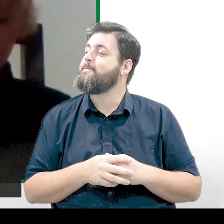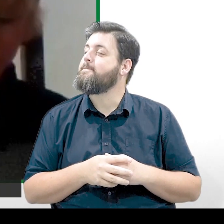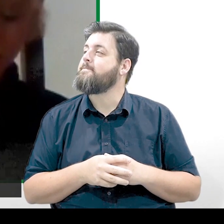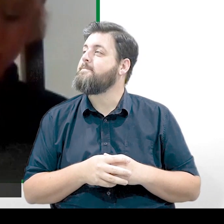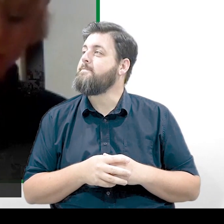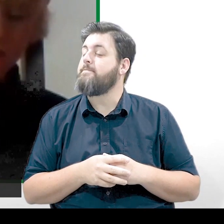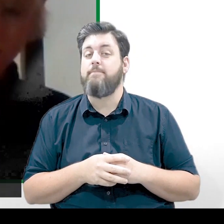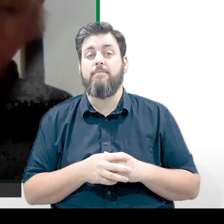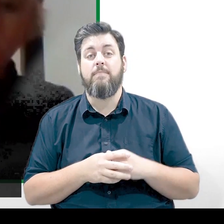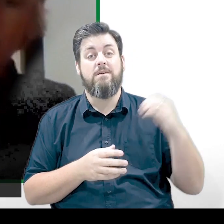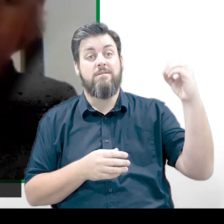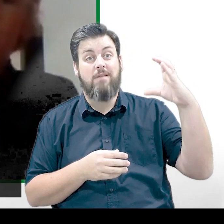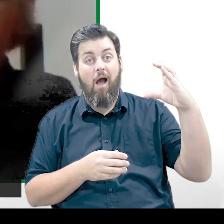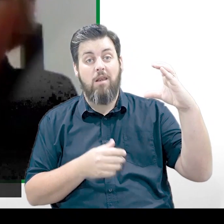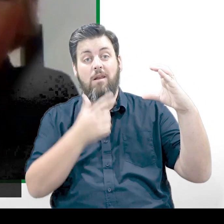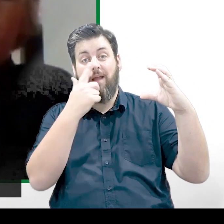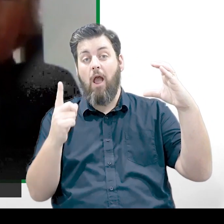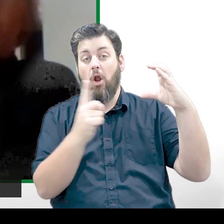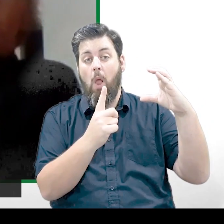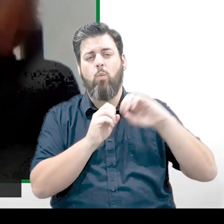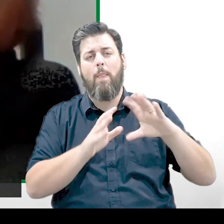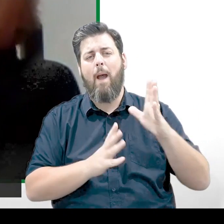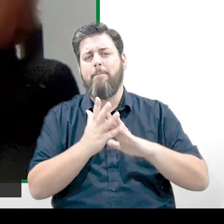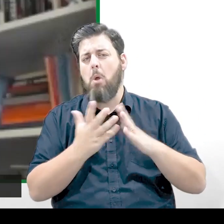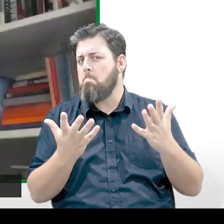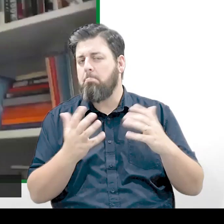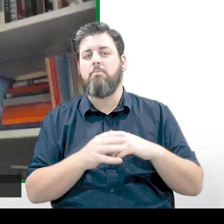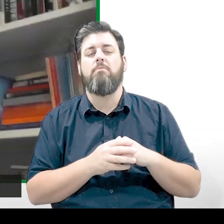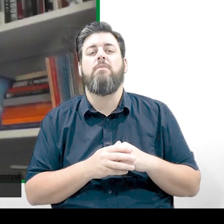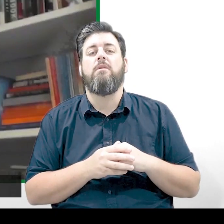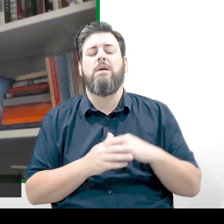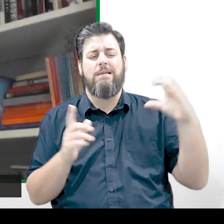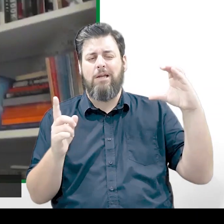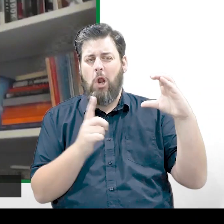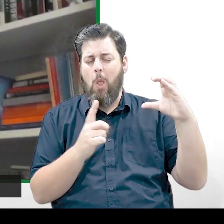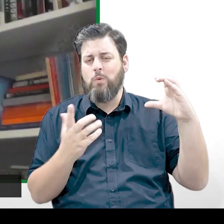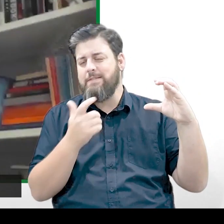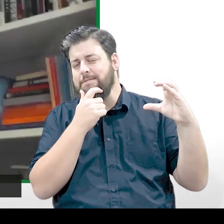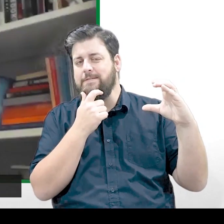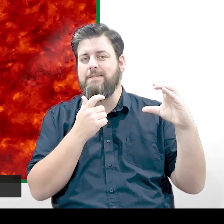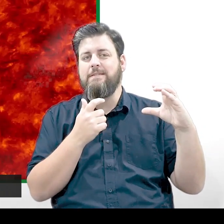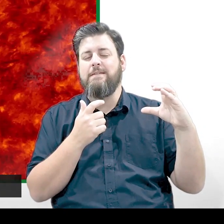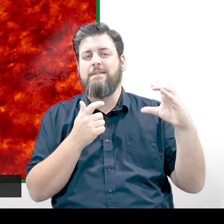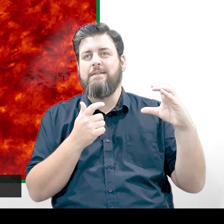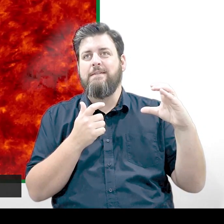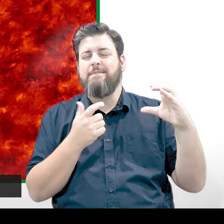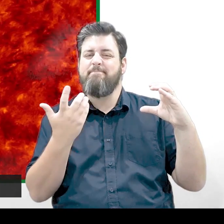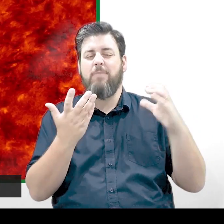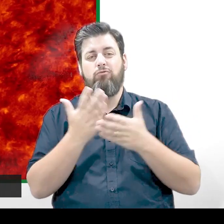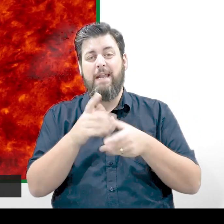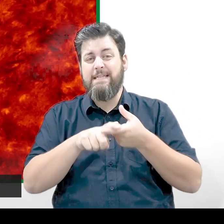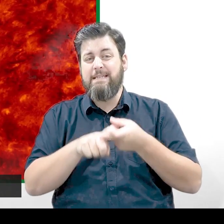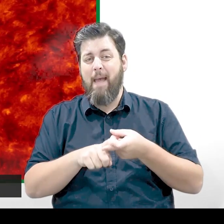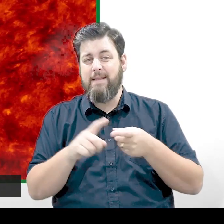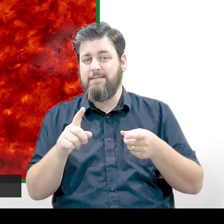How close can you get to the sun without burning? How close can you get to the sun without burning? Well, it sort of depends